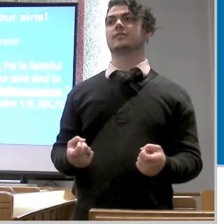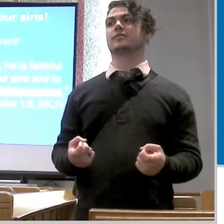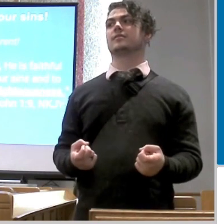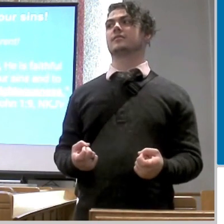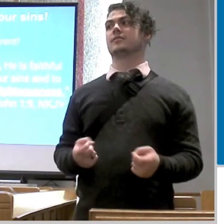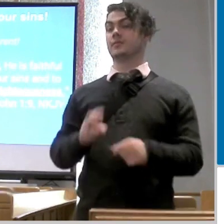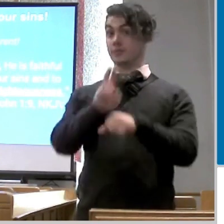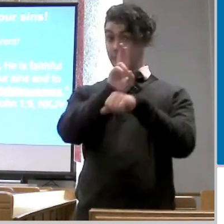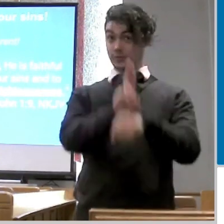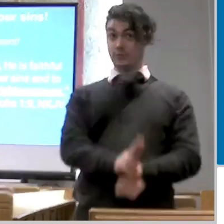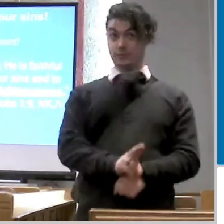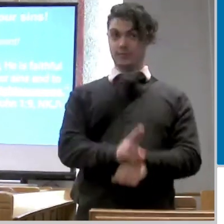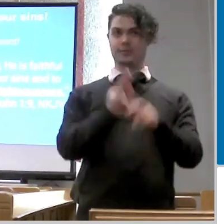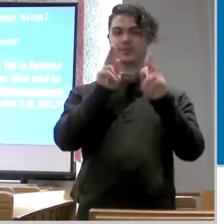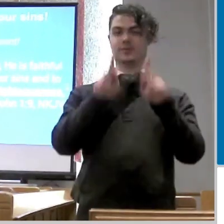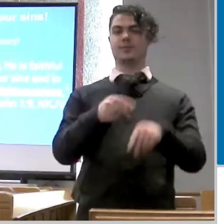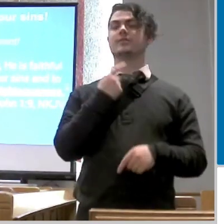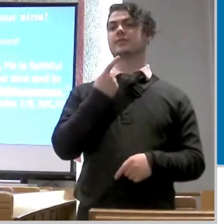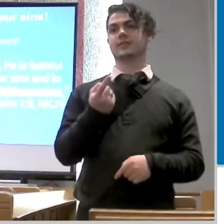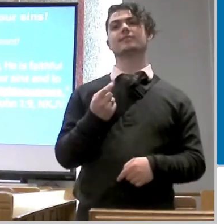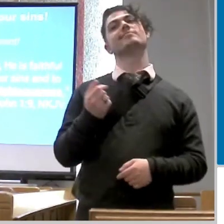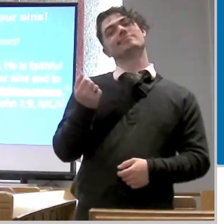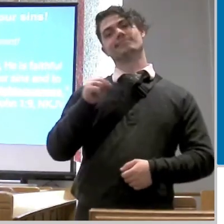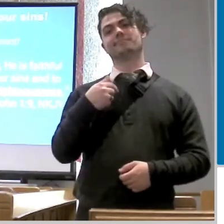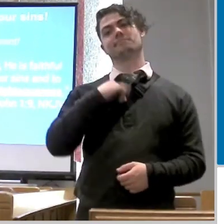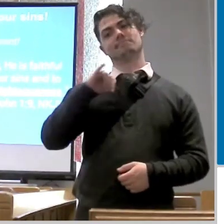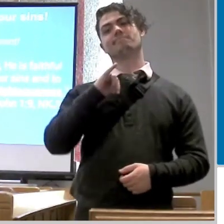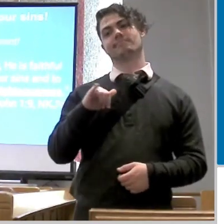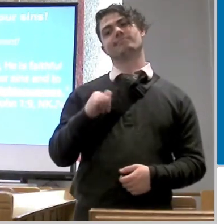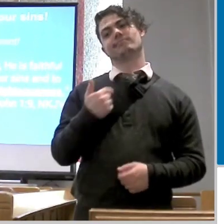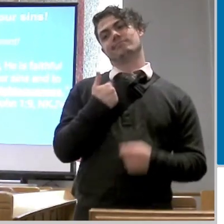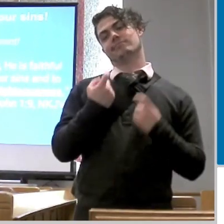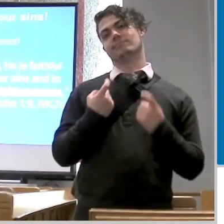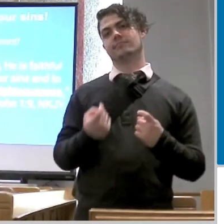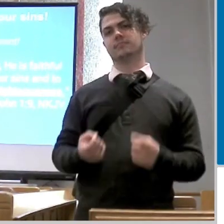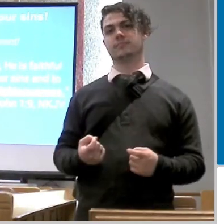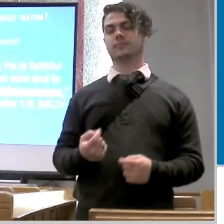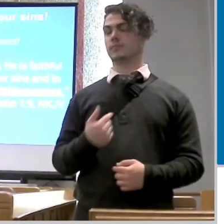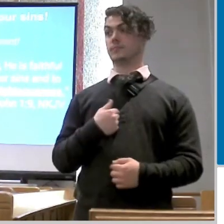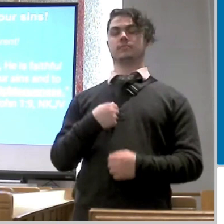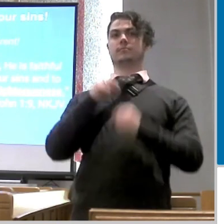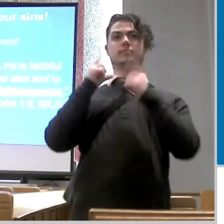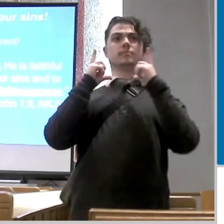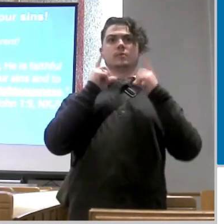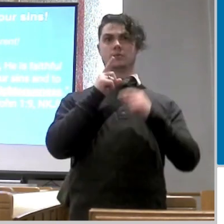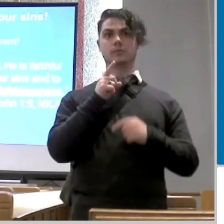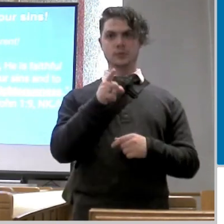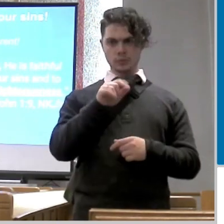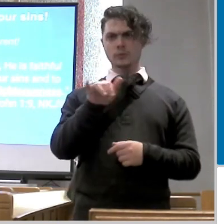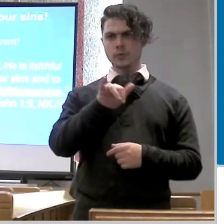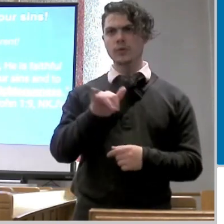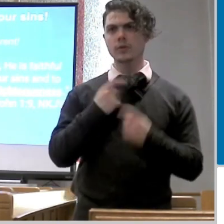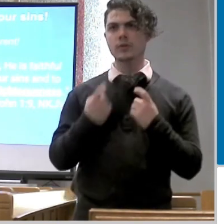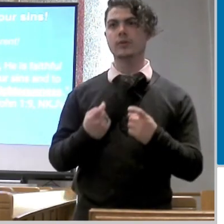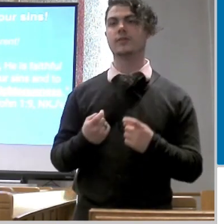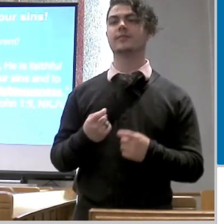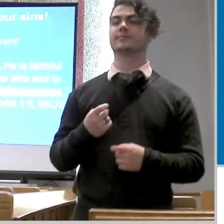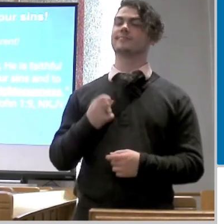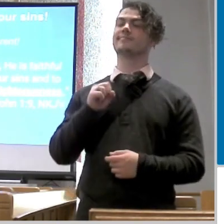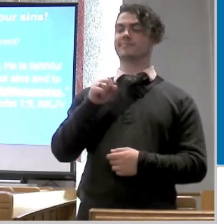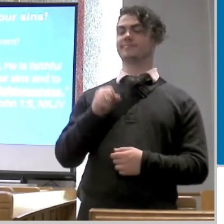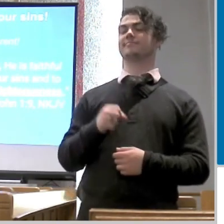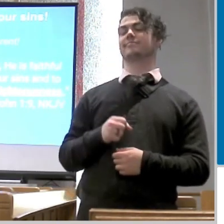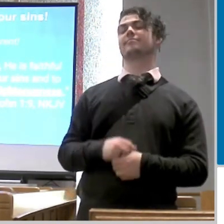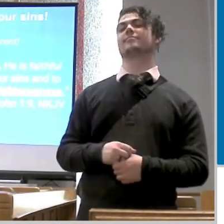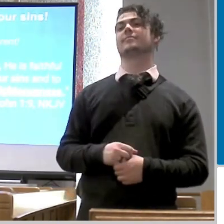there usually the people you're talking to are going to be like yep i did that too and you're like what you did it too like yeah and this